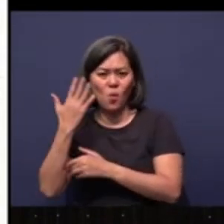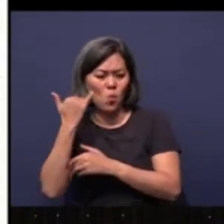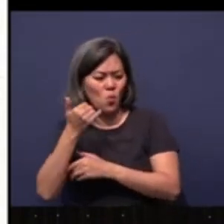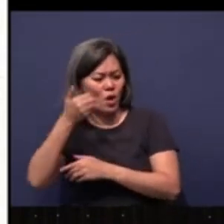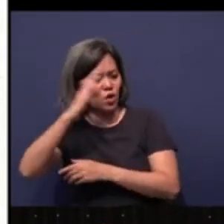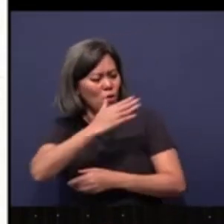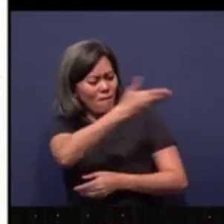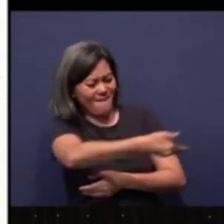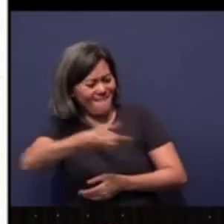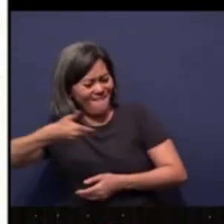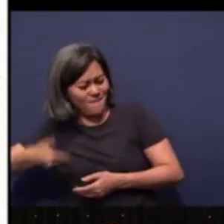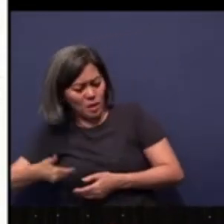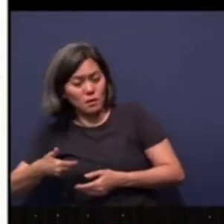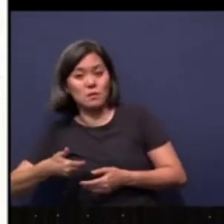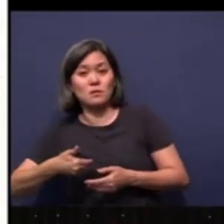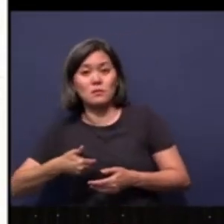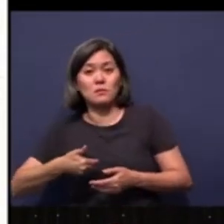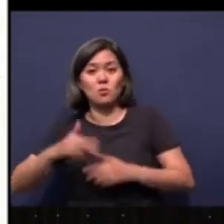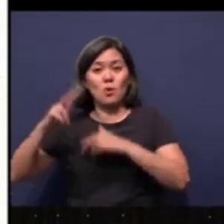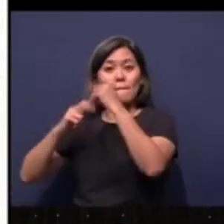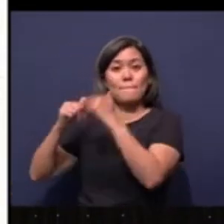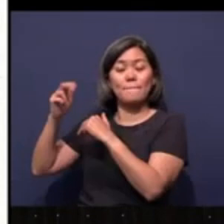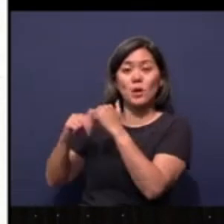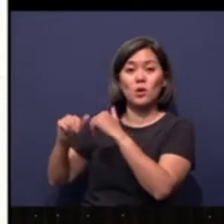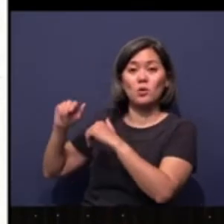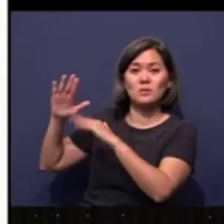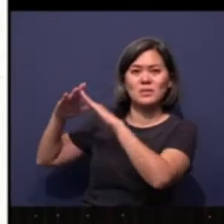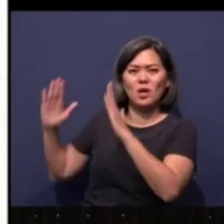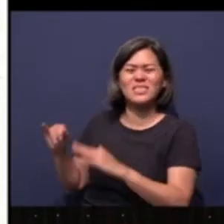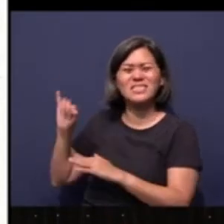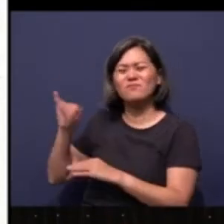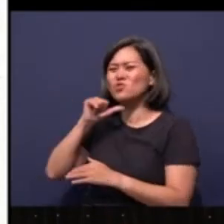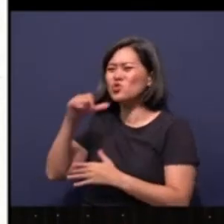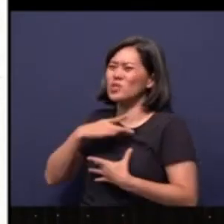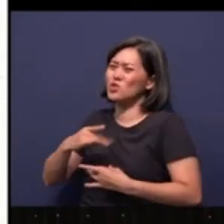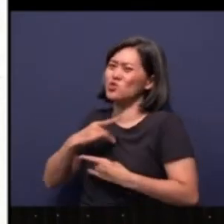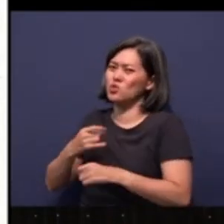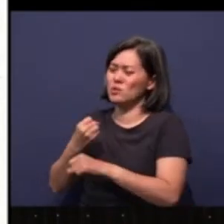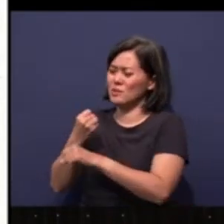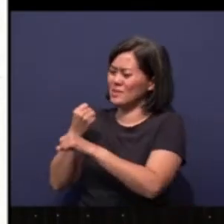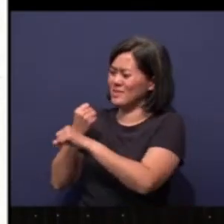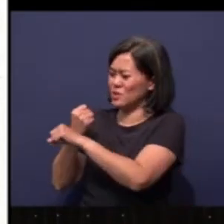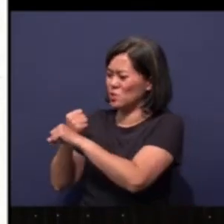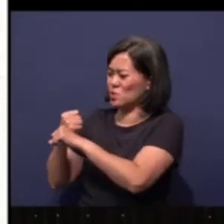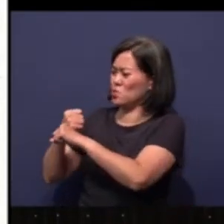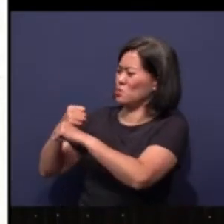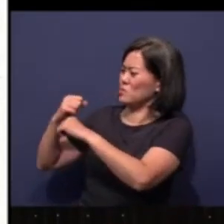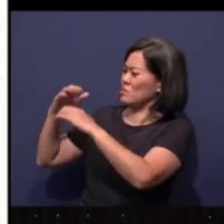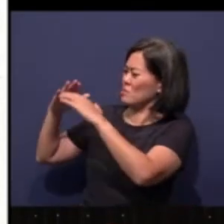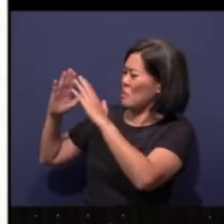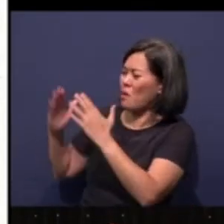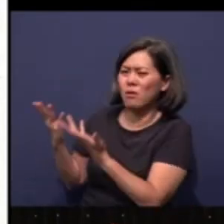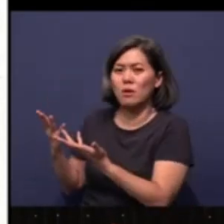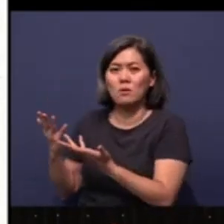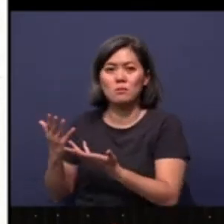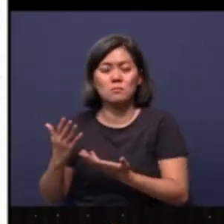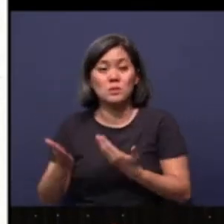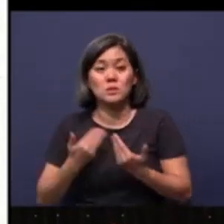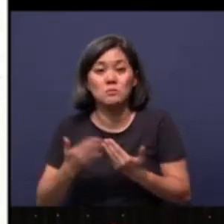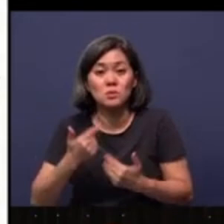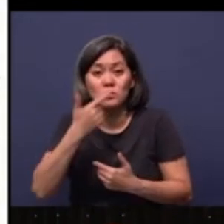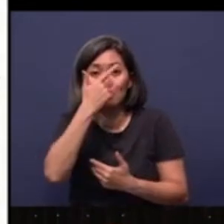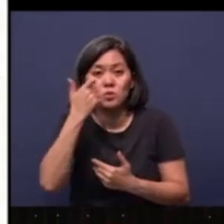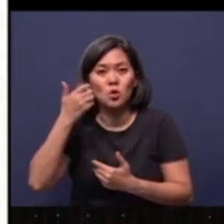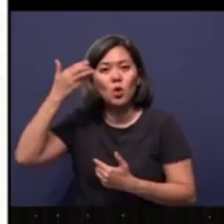to build God's own house if he's not interested in brick and mortar? The reason is simple. It's because of God's